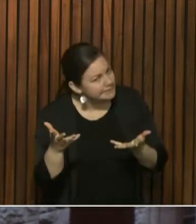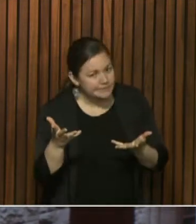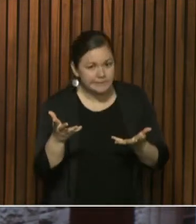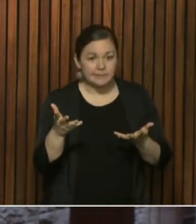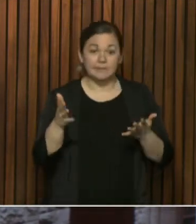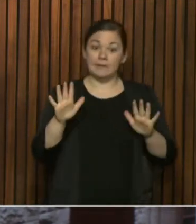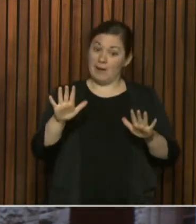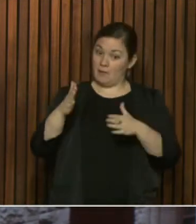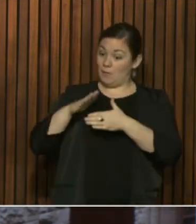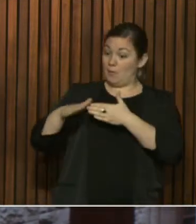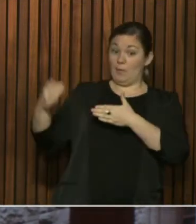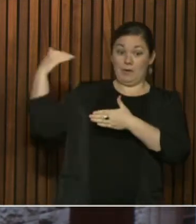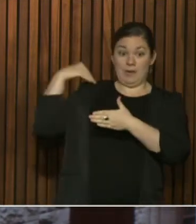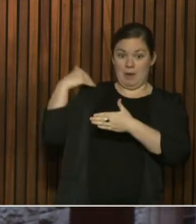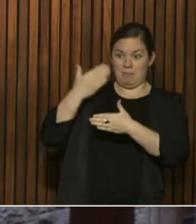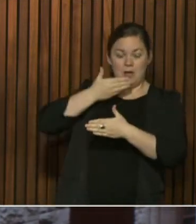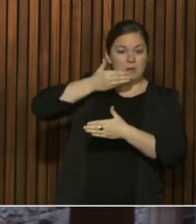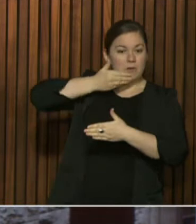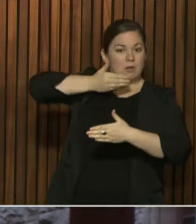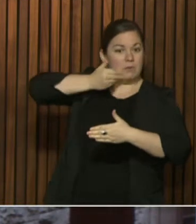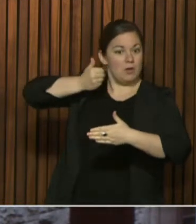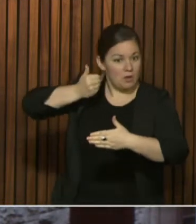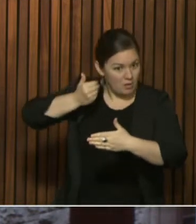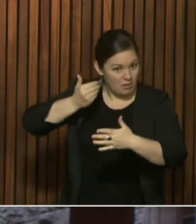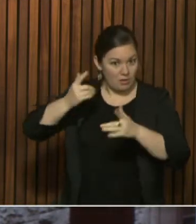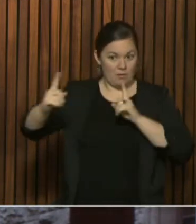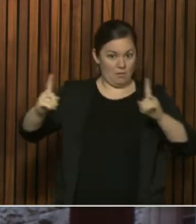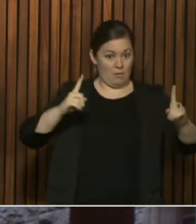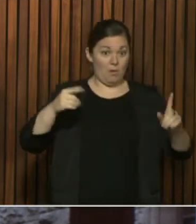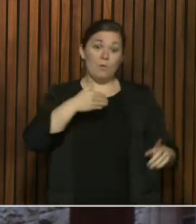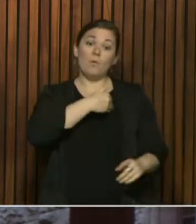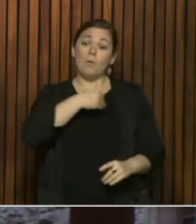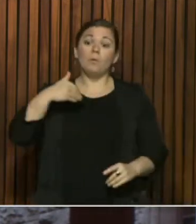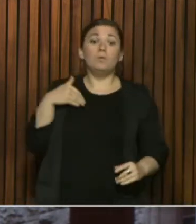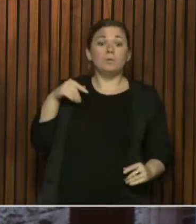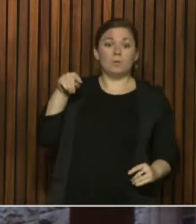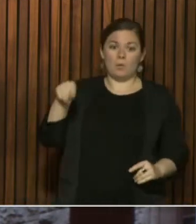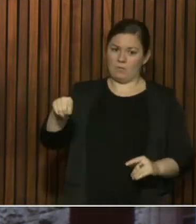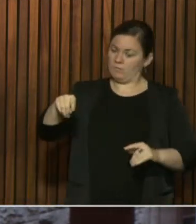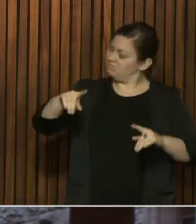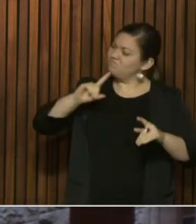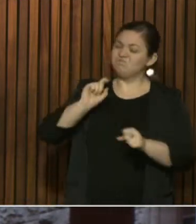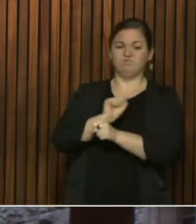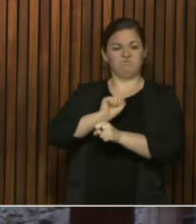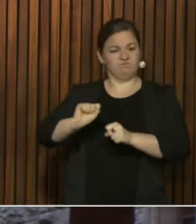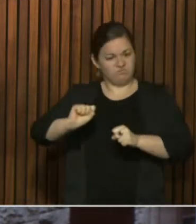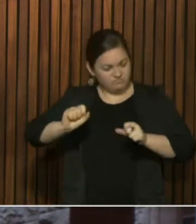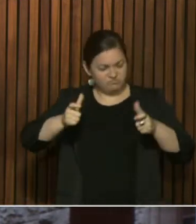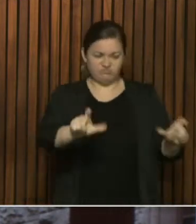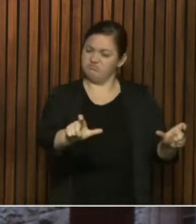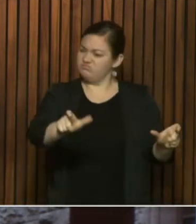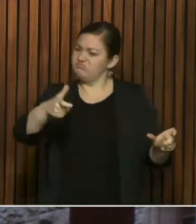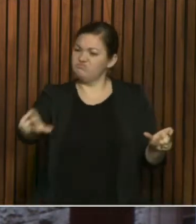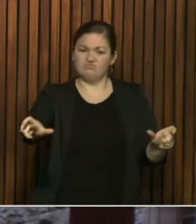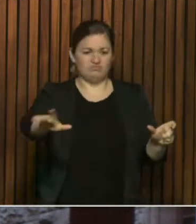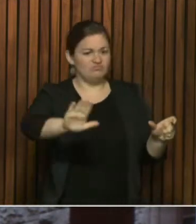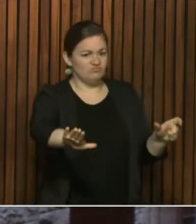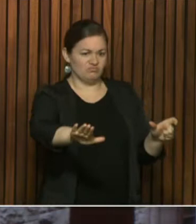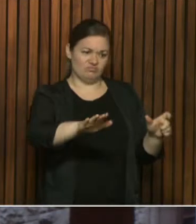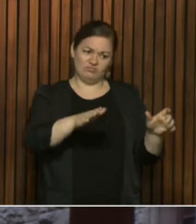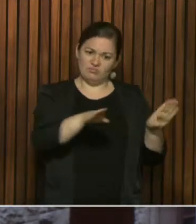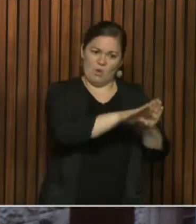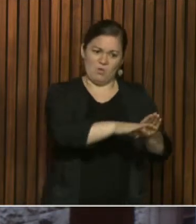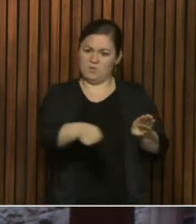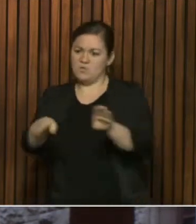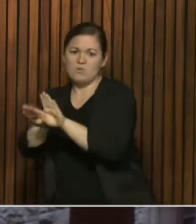weekend. And of course, some municipalities, such as Toronto, has taken steps to limit that. And they did so. I heard examples of where